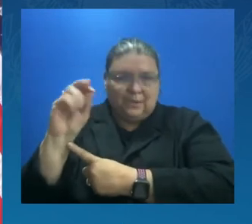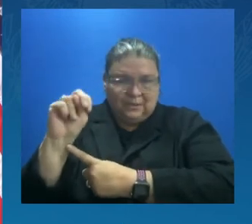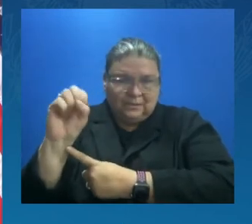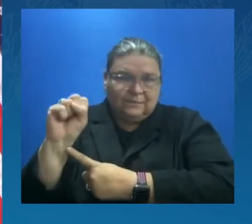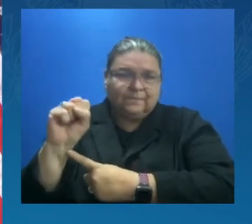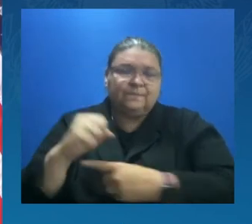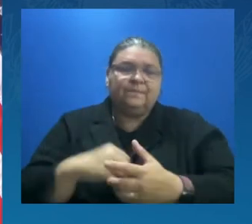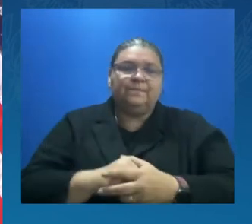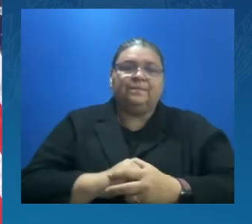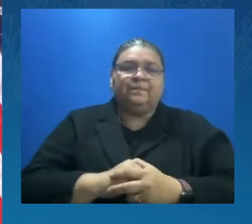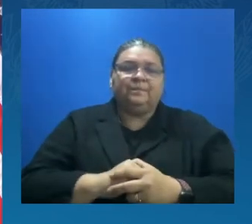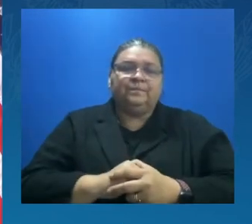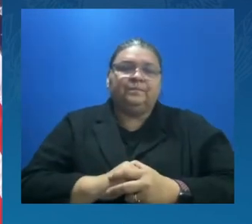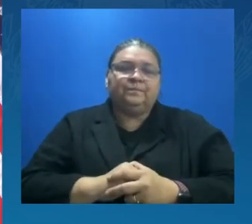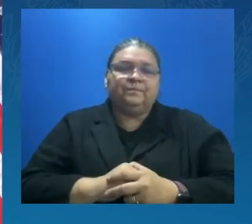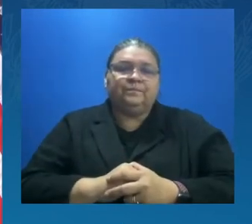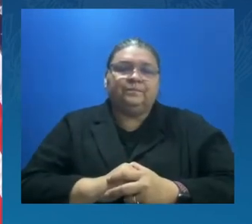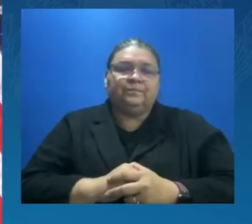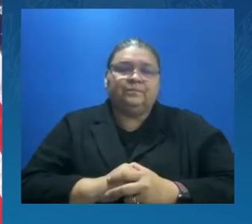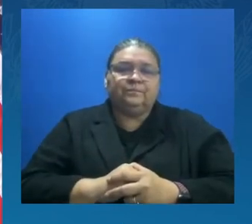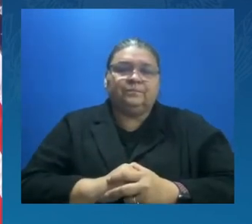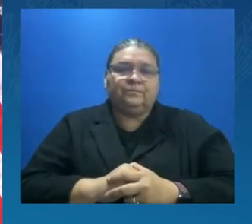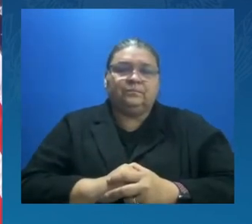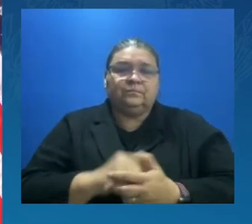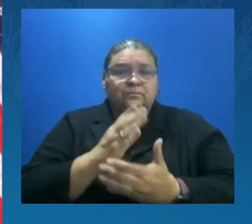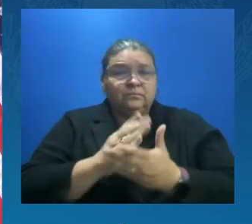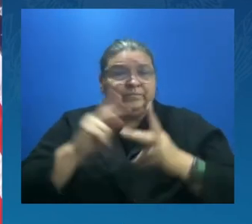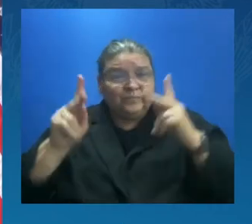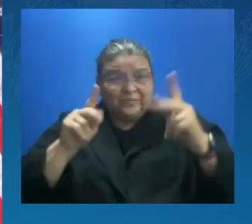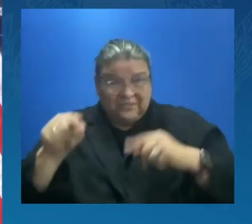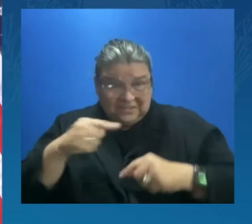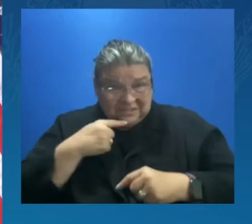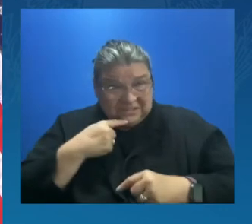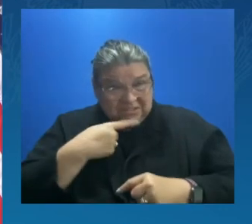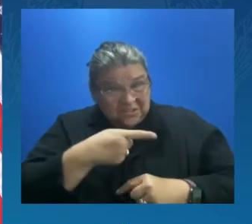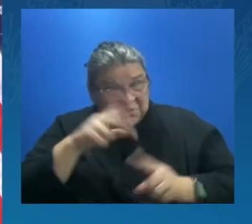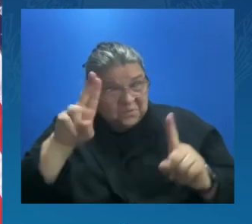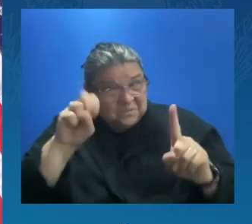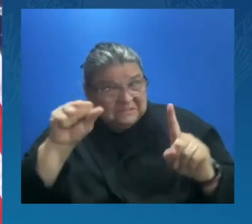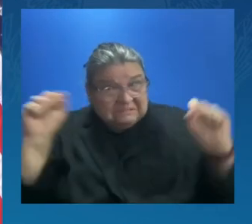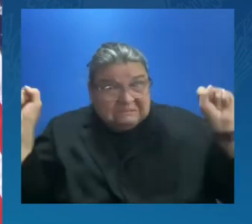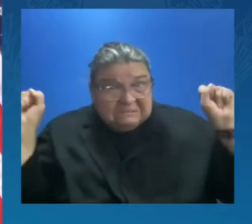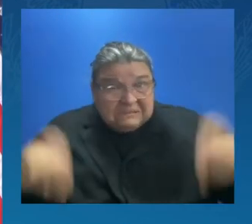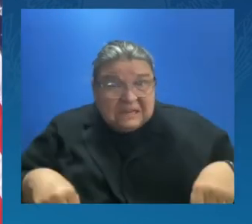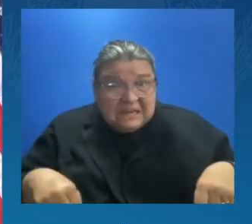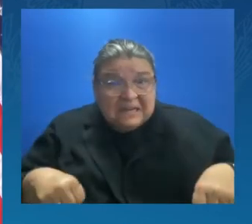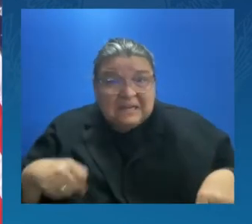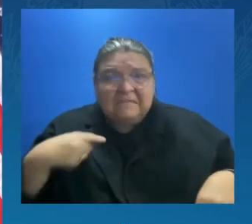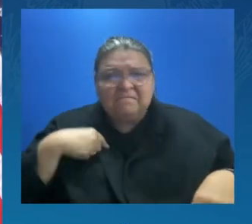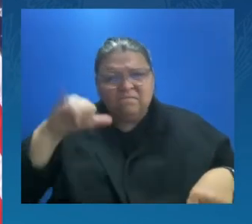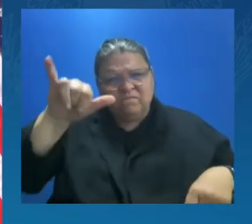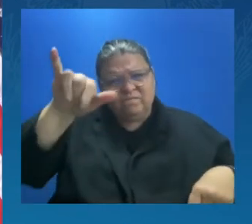Some say that is an ambitious goal. I say it is doable. It is doable.